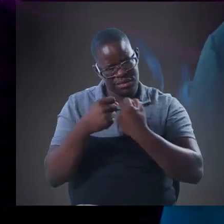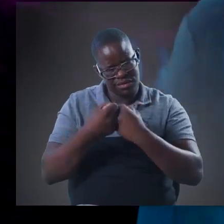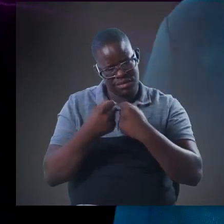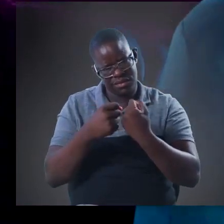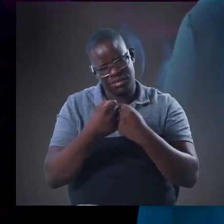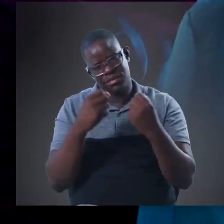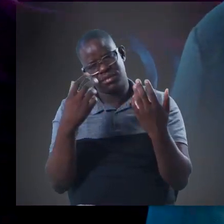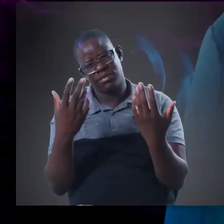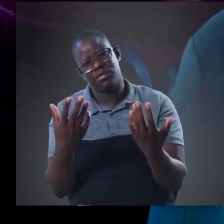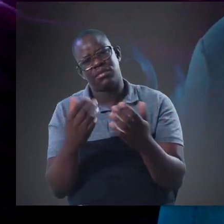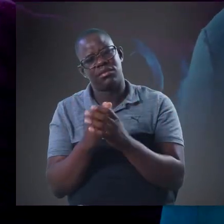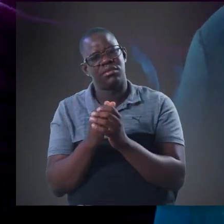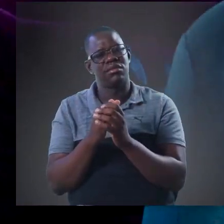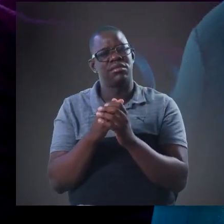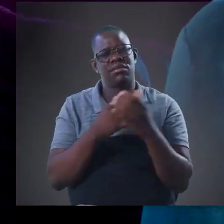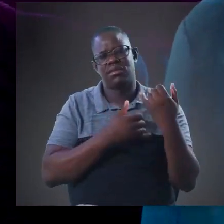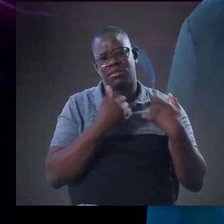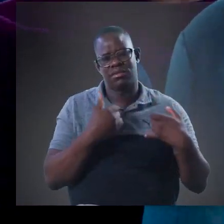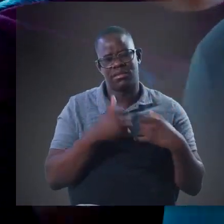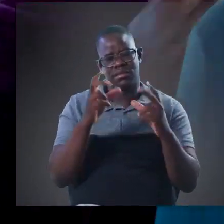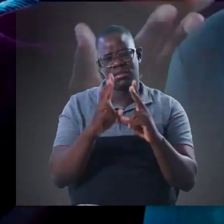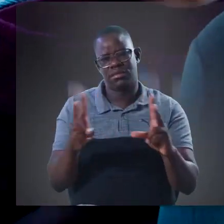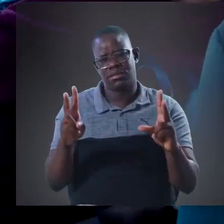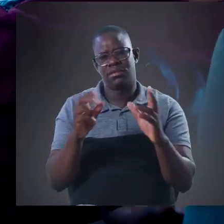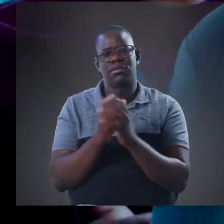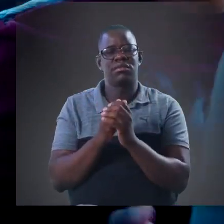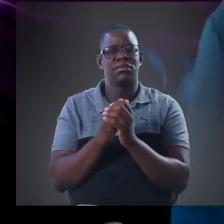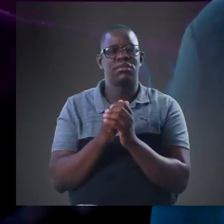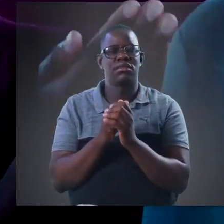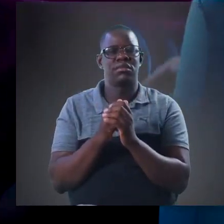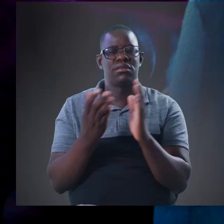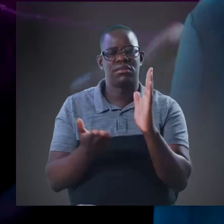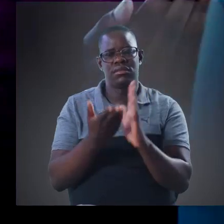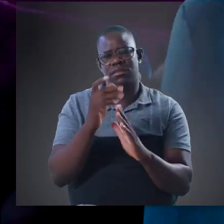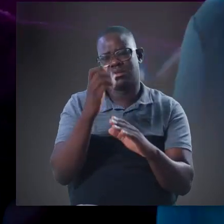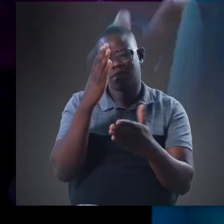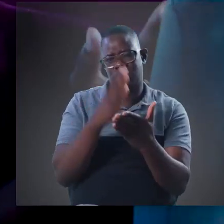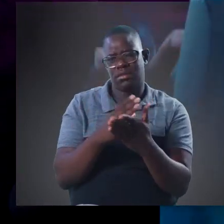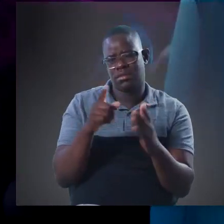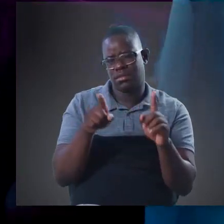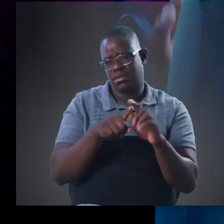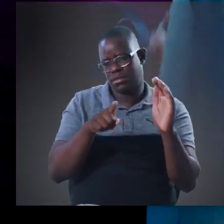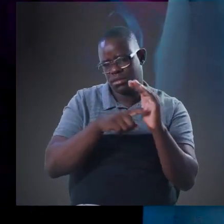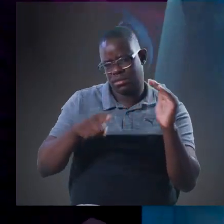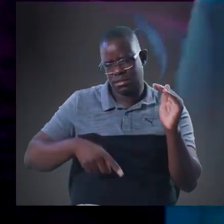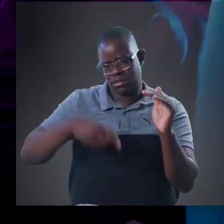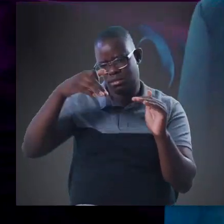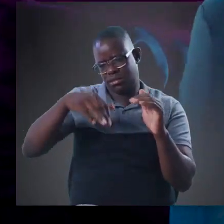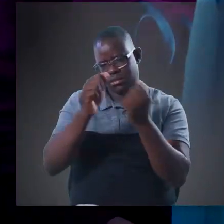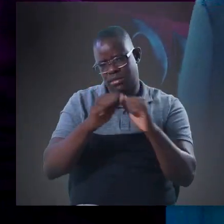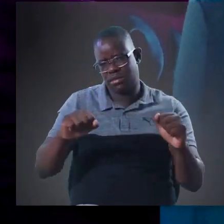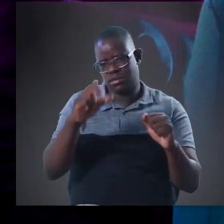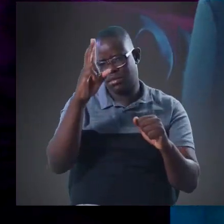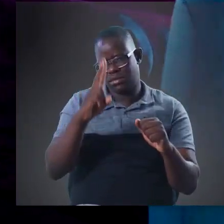You know, the government with the developing nation faces so many challenges in its attempt to uplift the living standards of all its citizens,